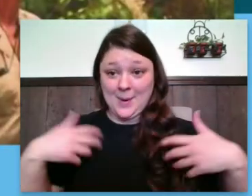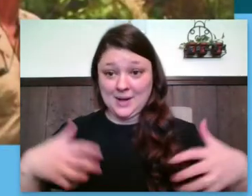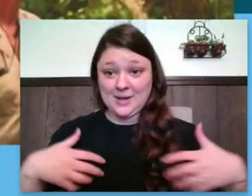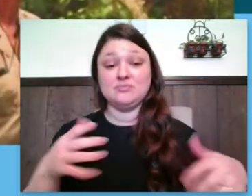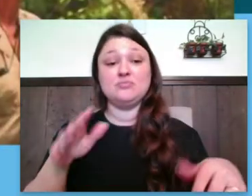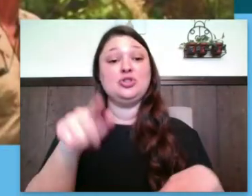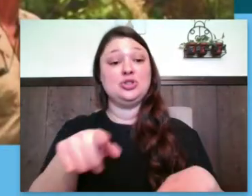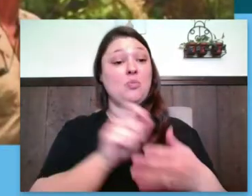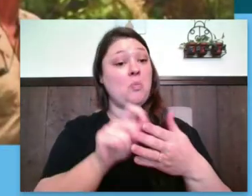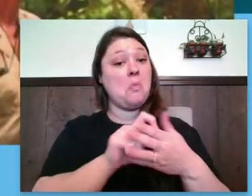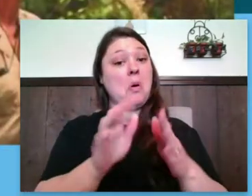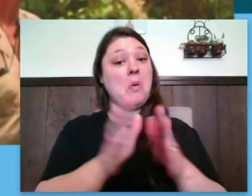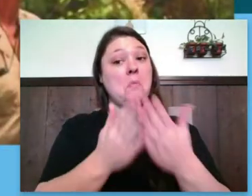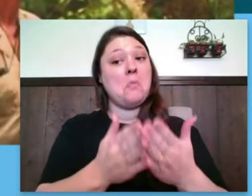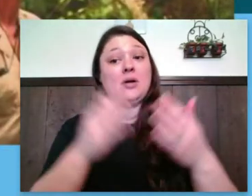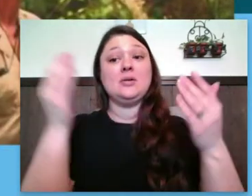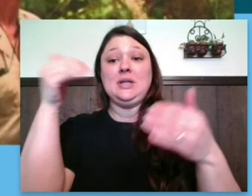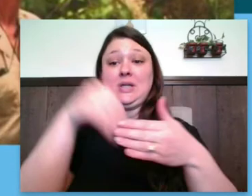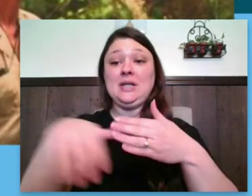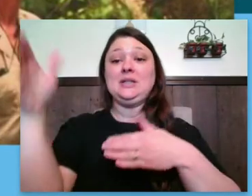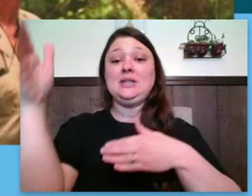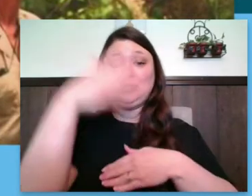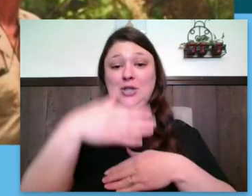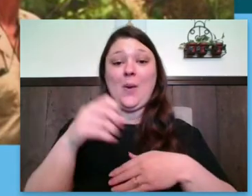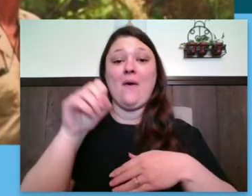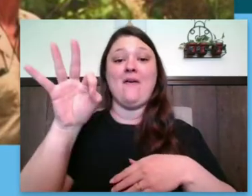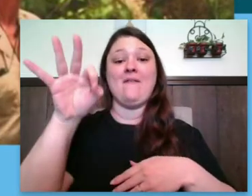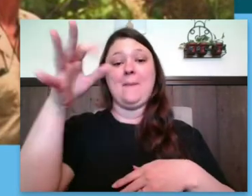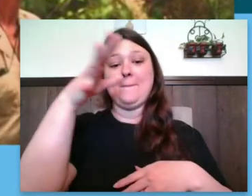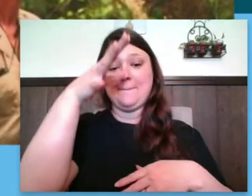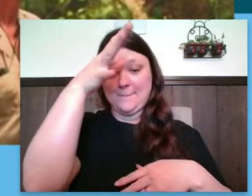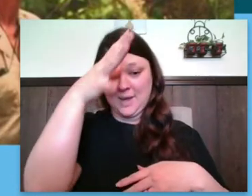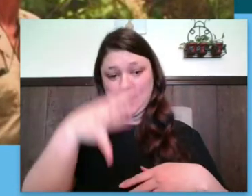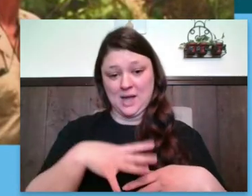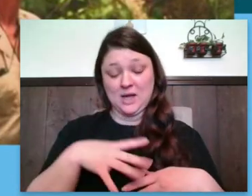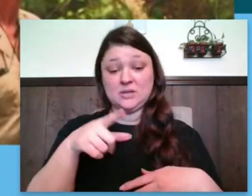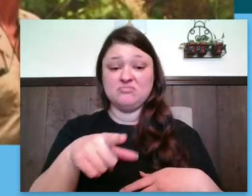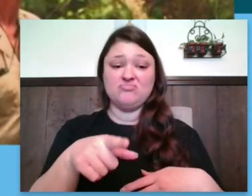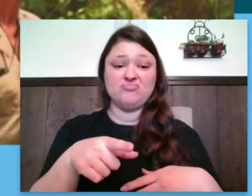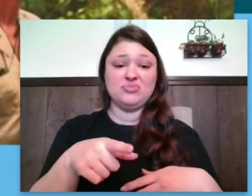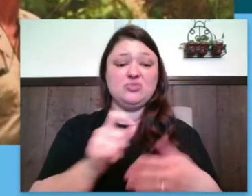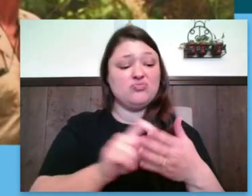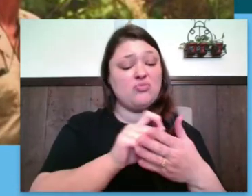references a chimp named McGregor who is sick from a virus.